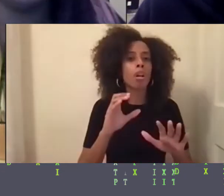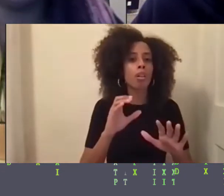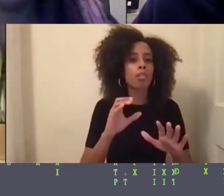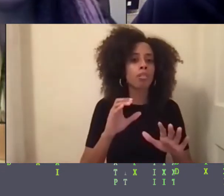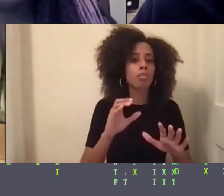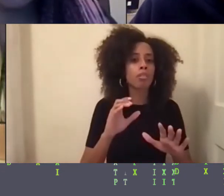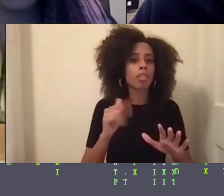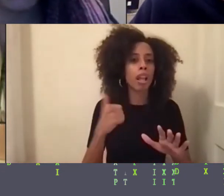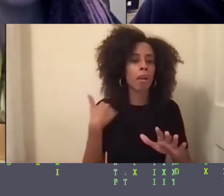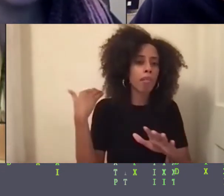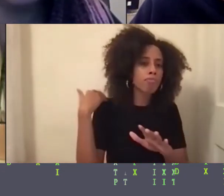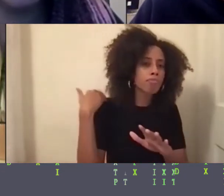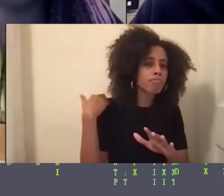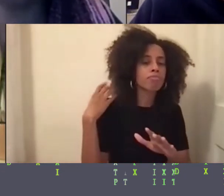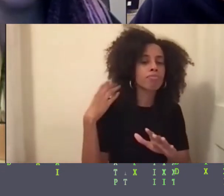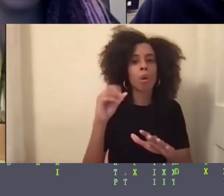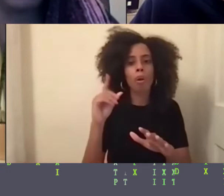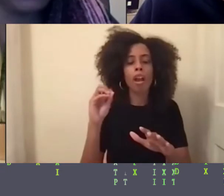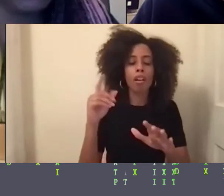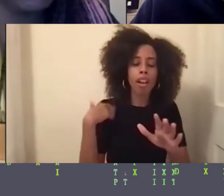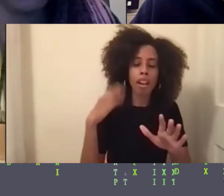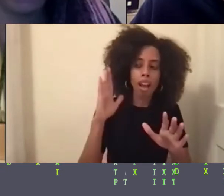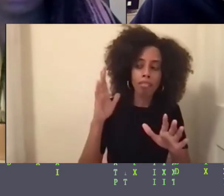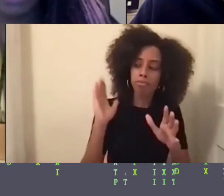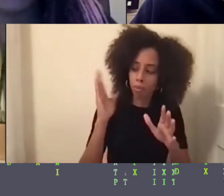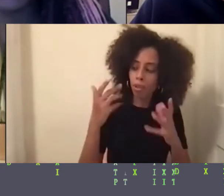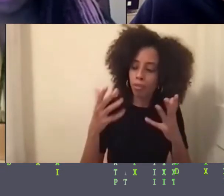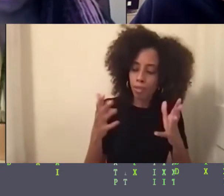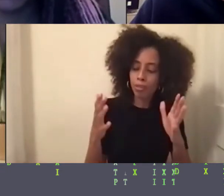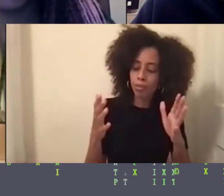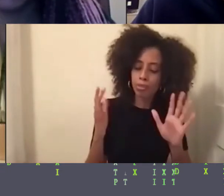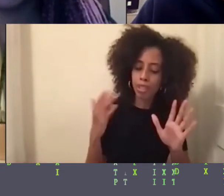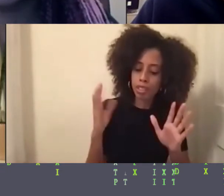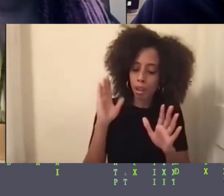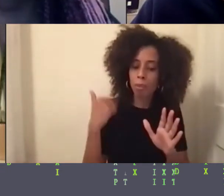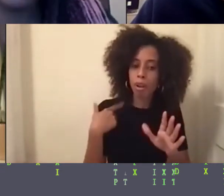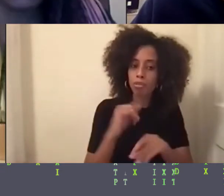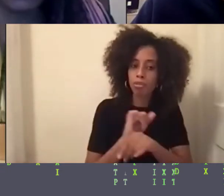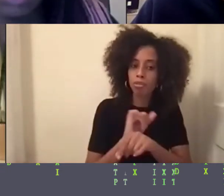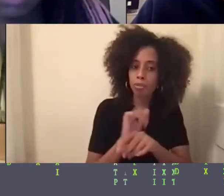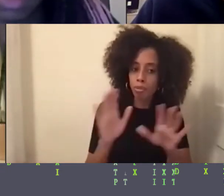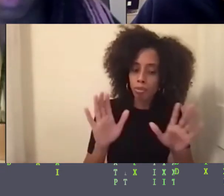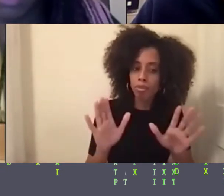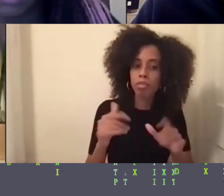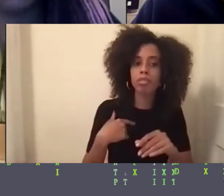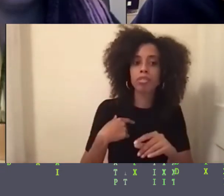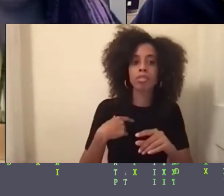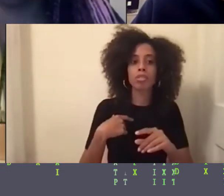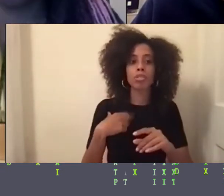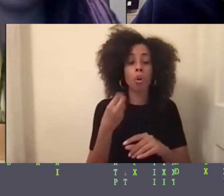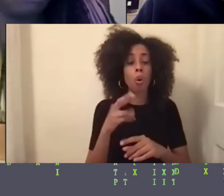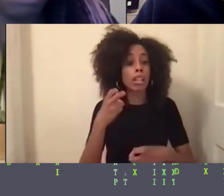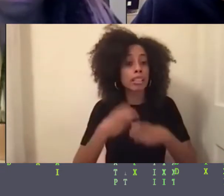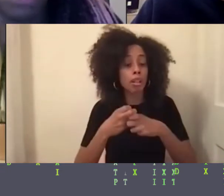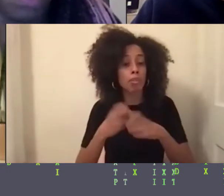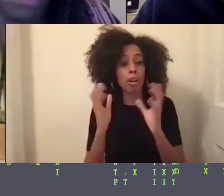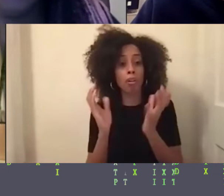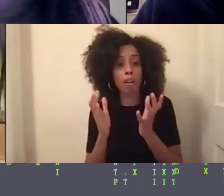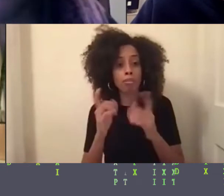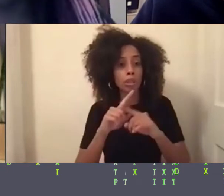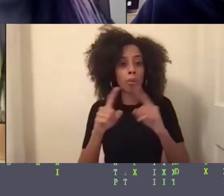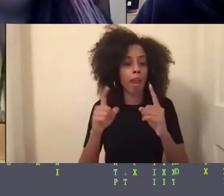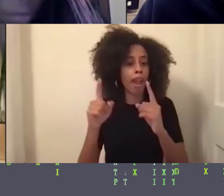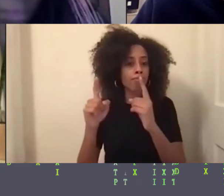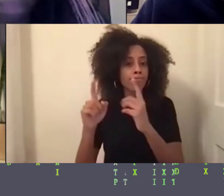do this, you know, or there's been difficult conversations where we're like, hey, we can't associate with this person, blah, blah, blah, blah, blah.